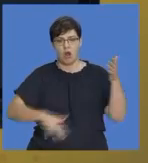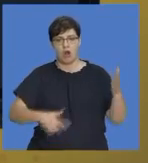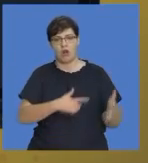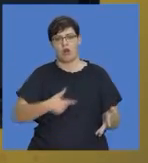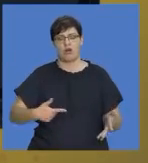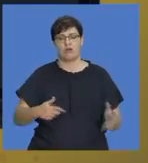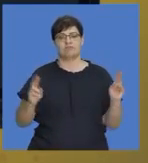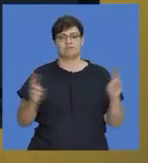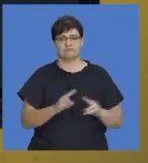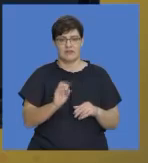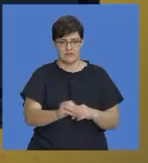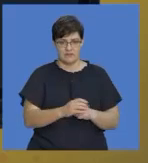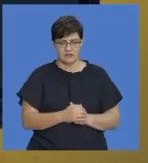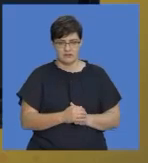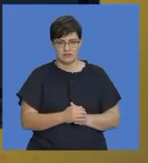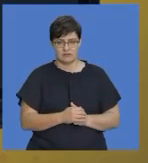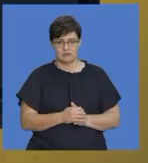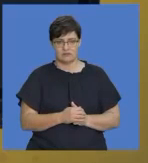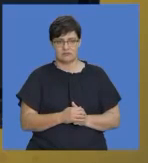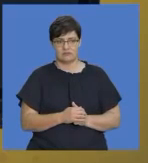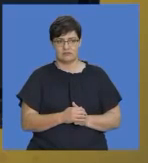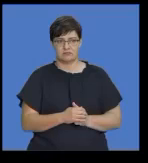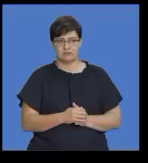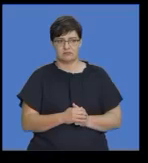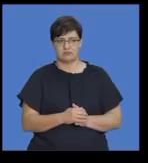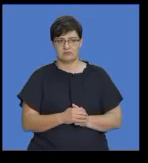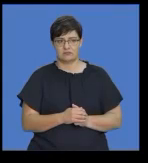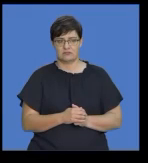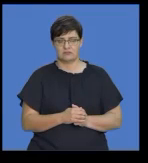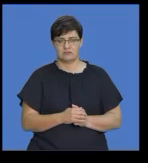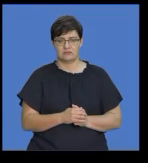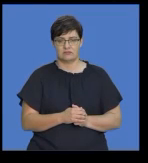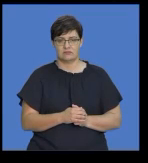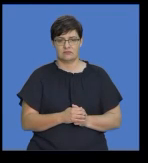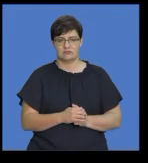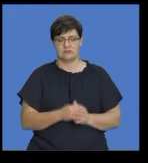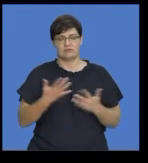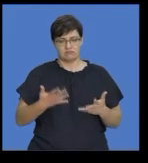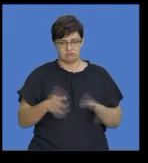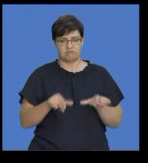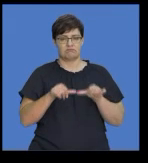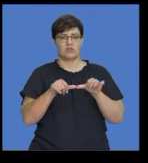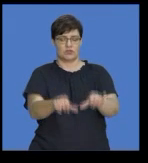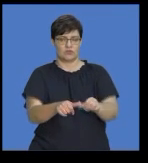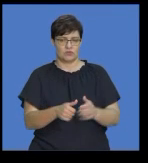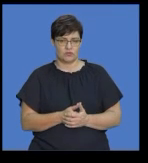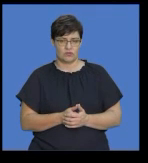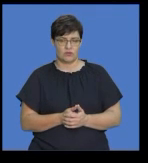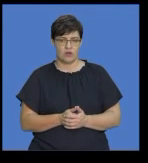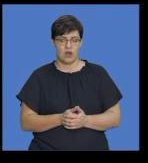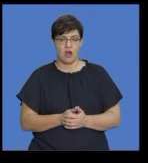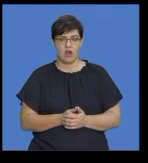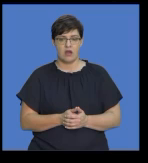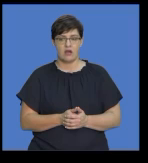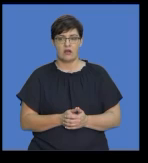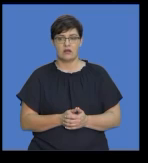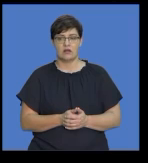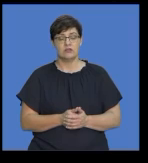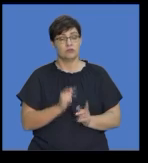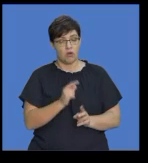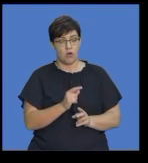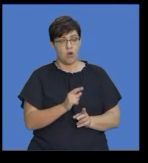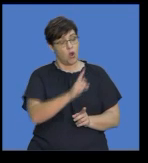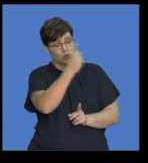sections. Okay. So let's go on. So each response needs a suitable